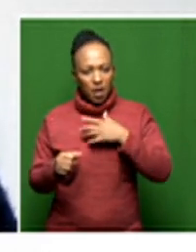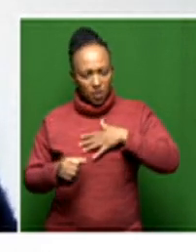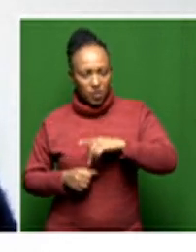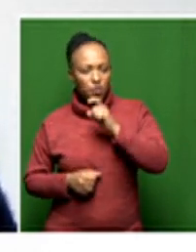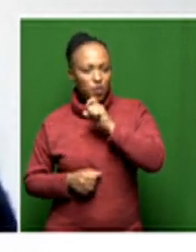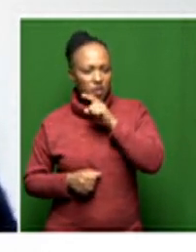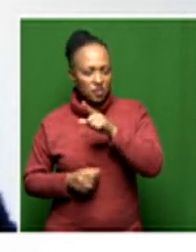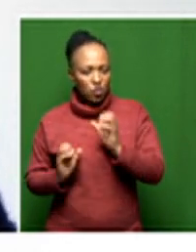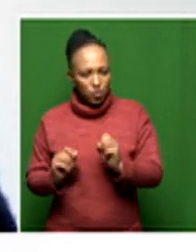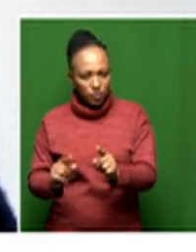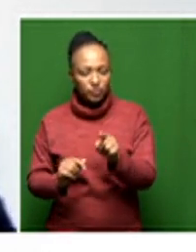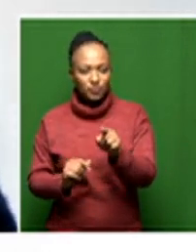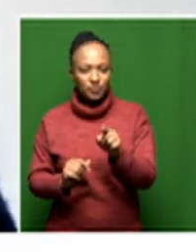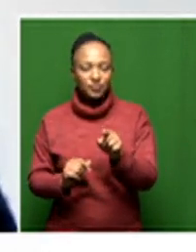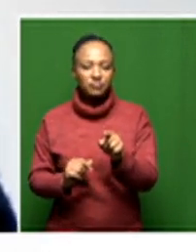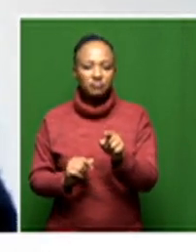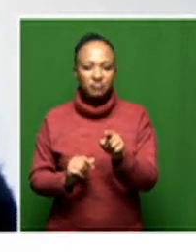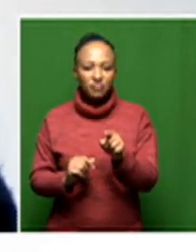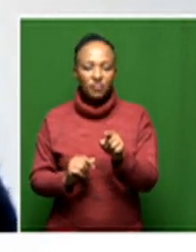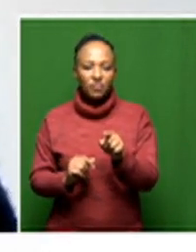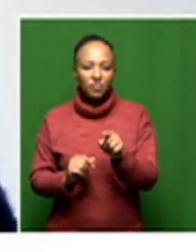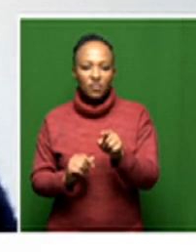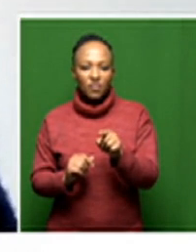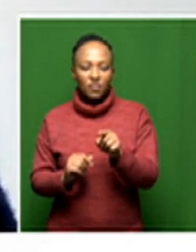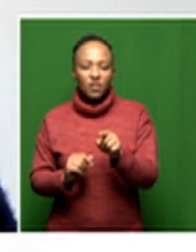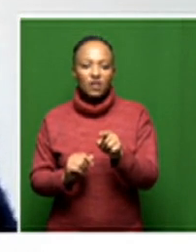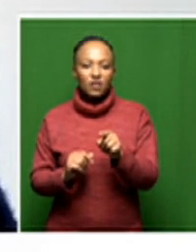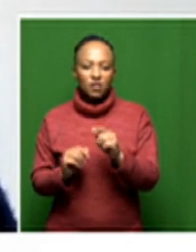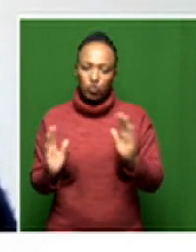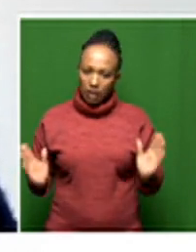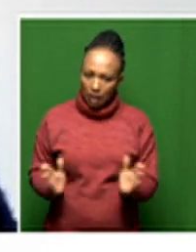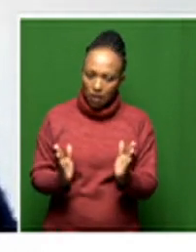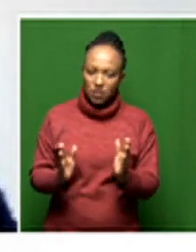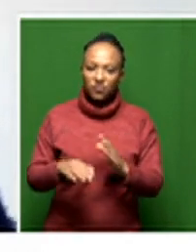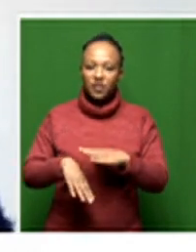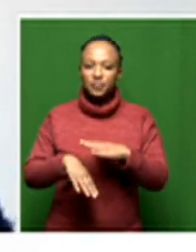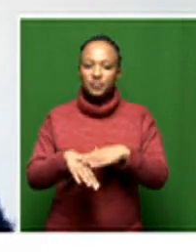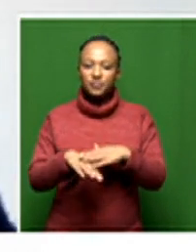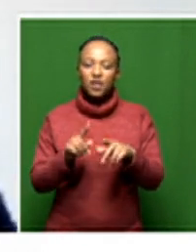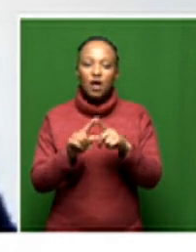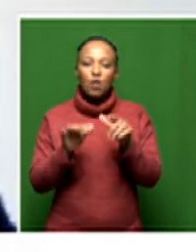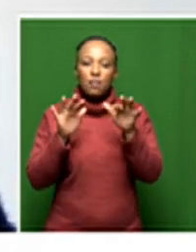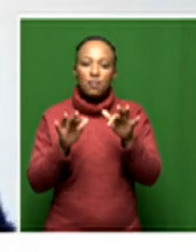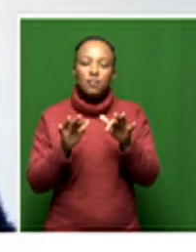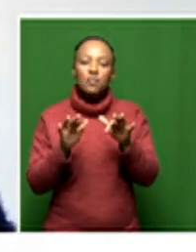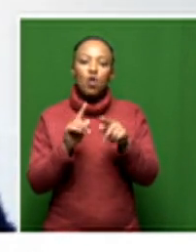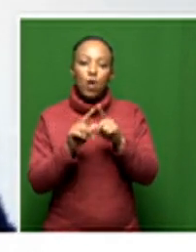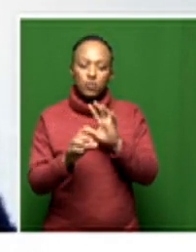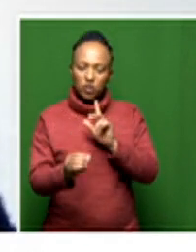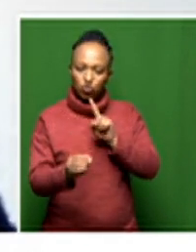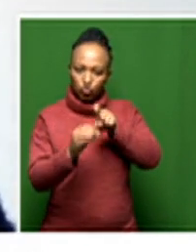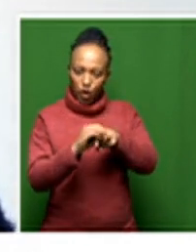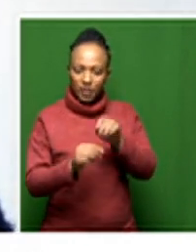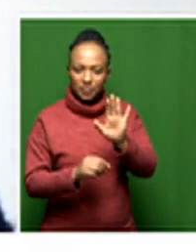that opportunity and this platform to really encourage more people of color into paleoanthropology